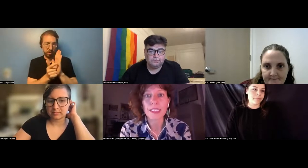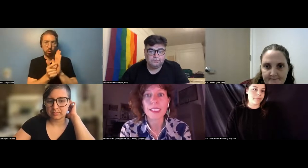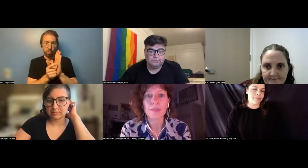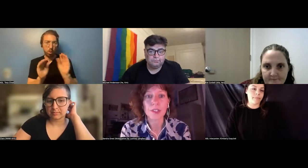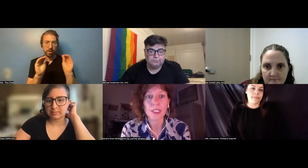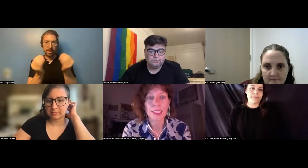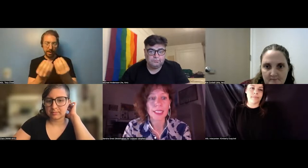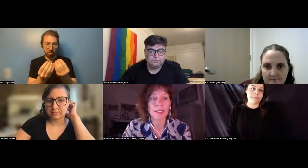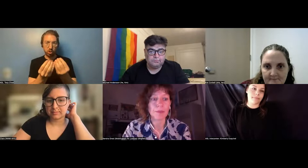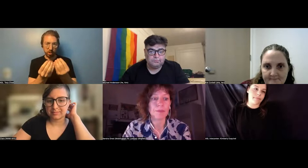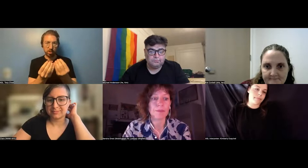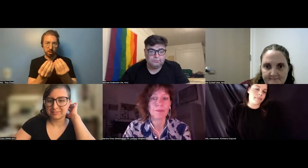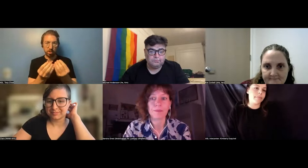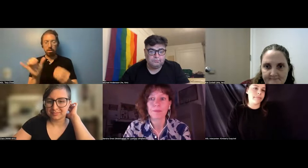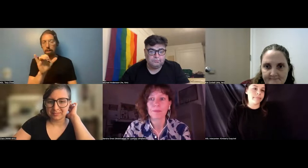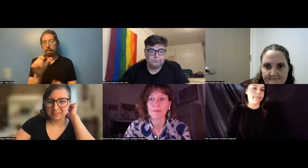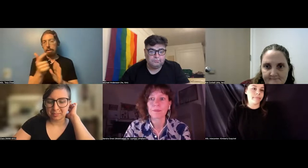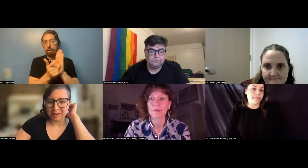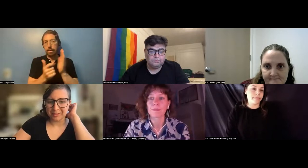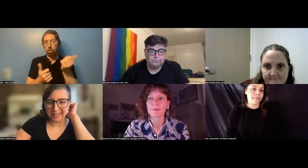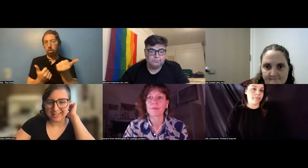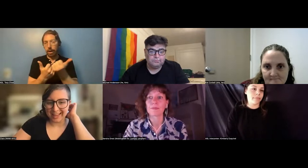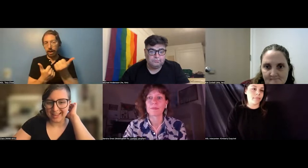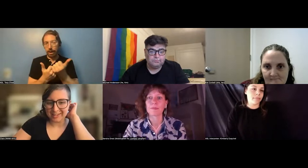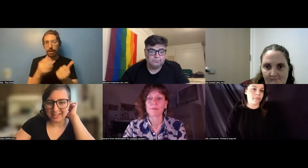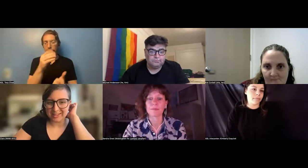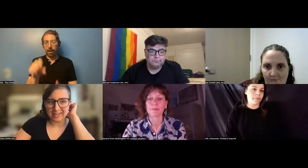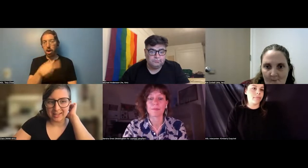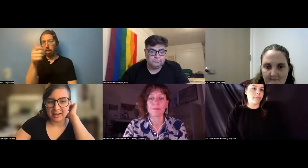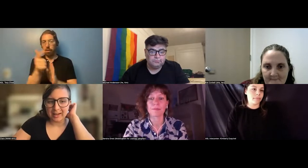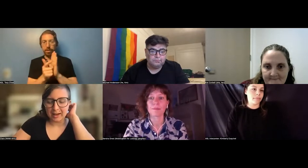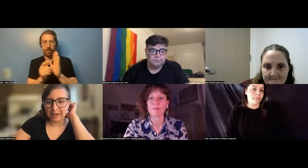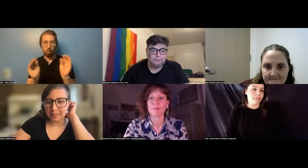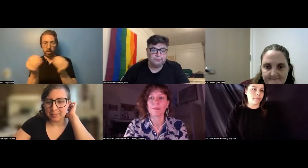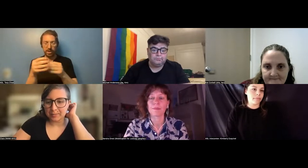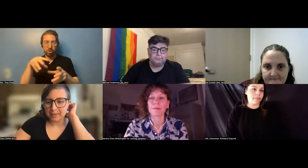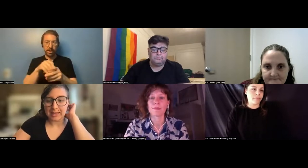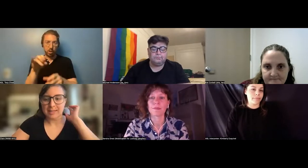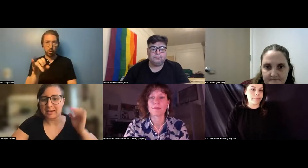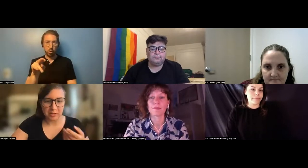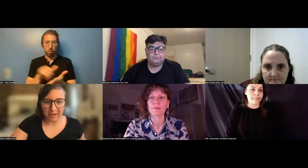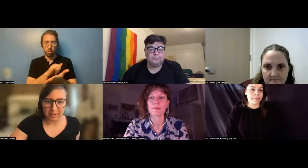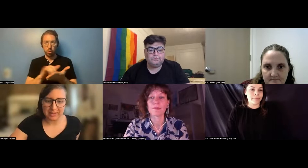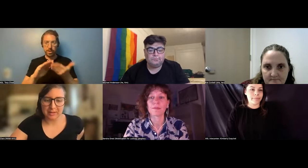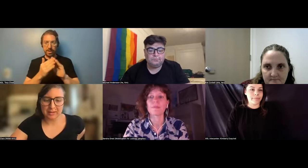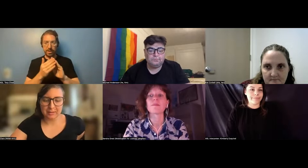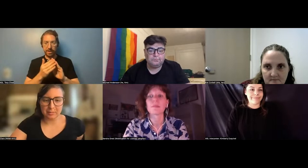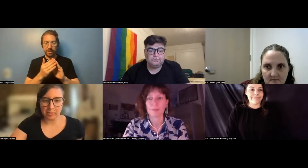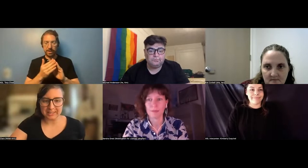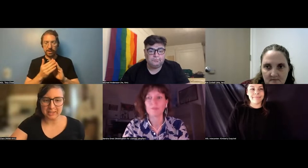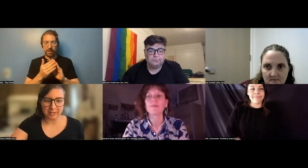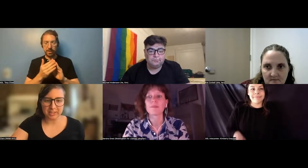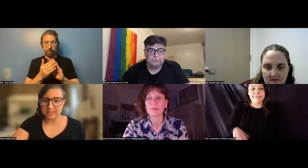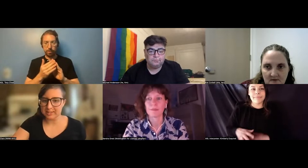services of New York city. Perfect. Thank you, Sandra. Um, yes. And if you can put the, the